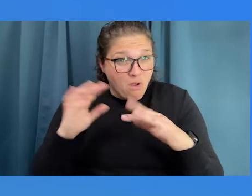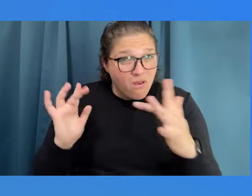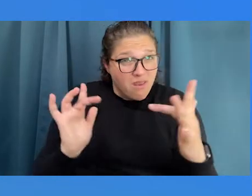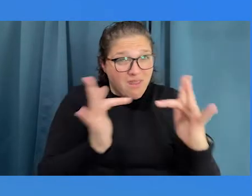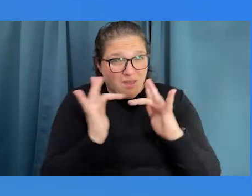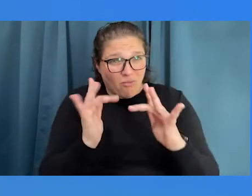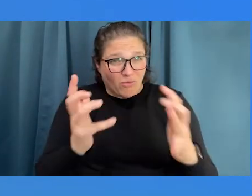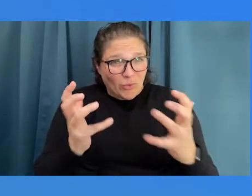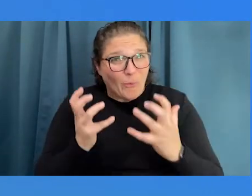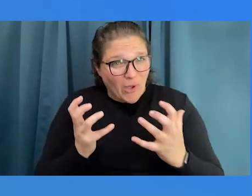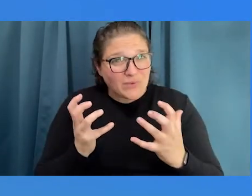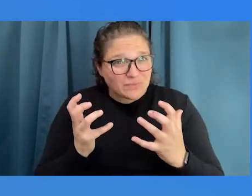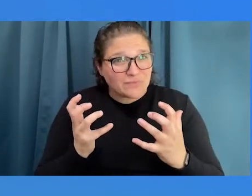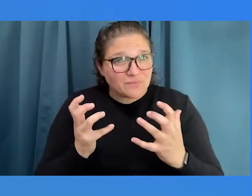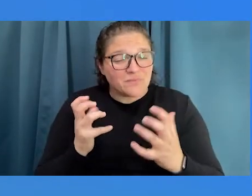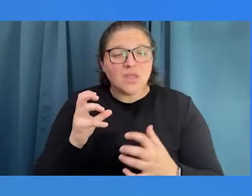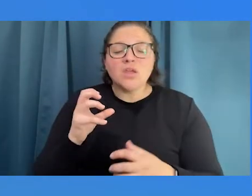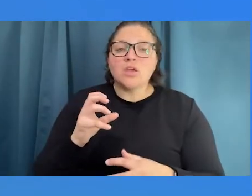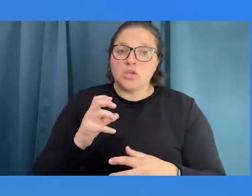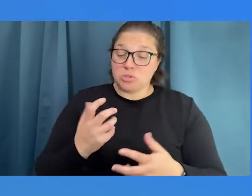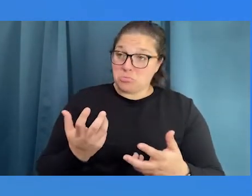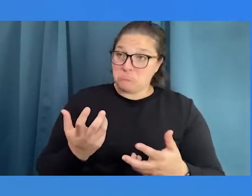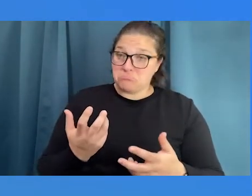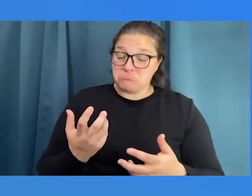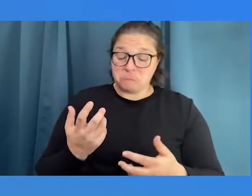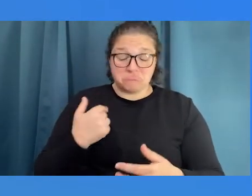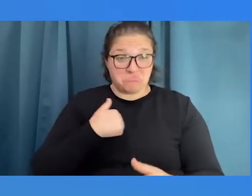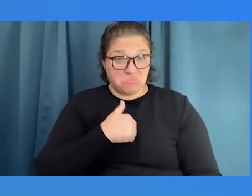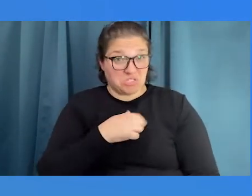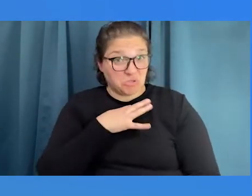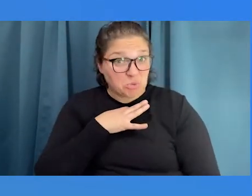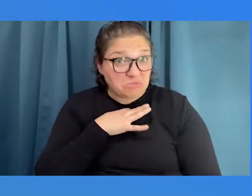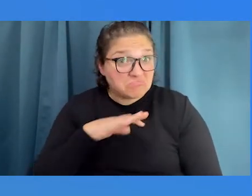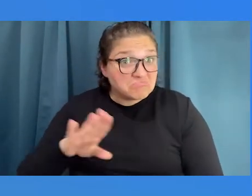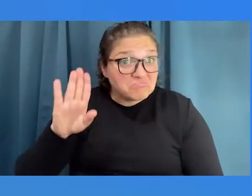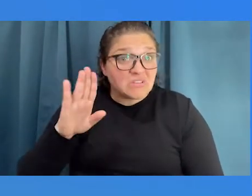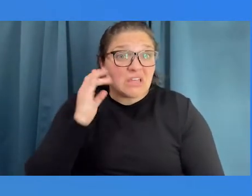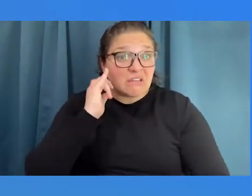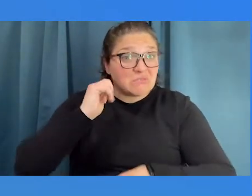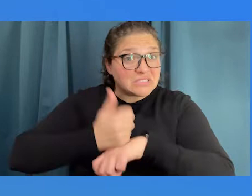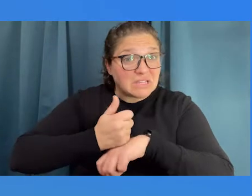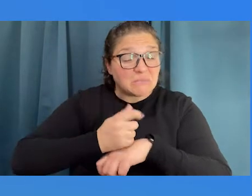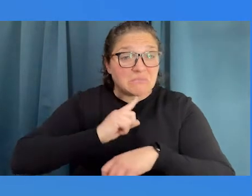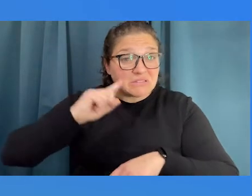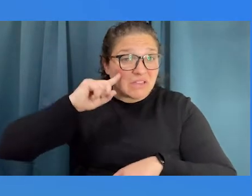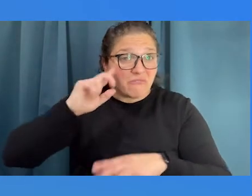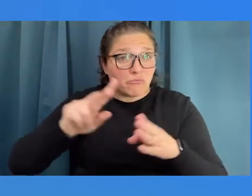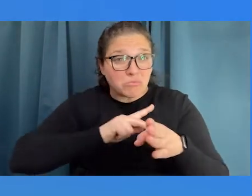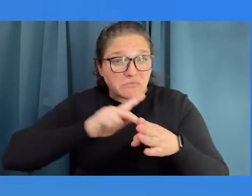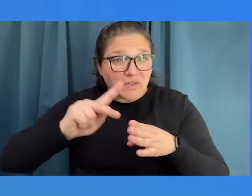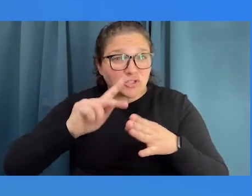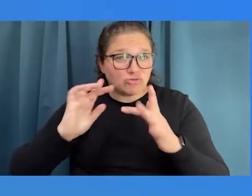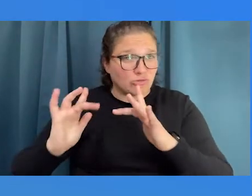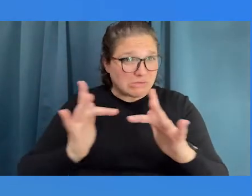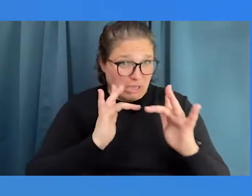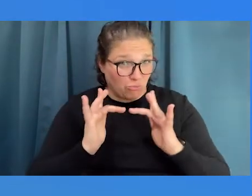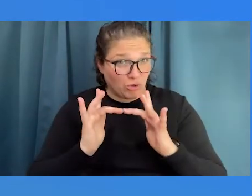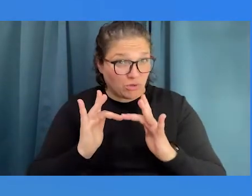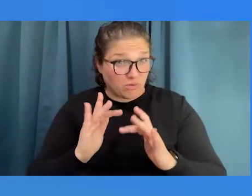a network. And so obviously the question that we had is, well, so if we do a deaf professional network,